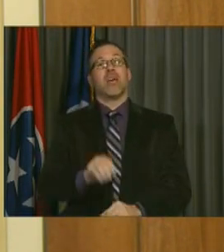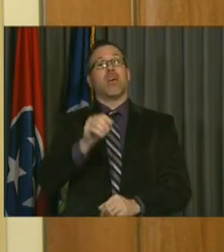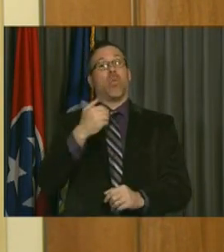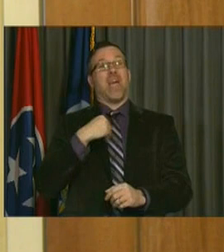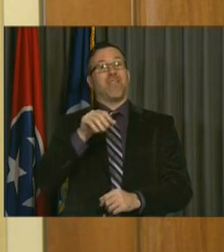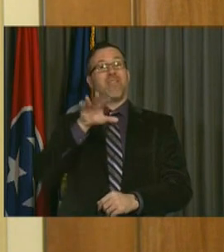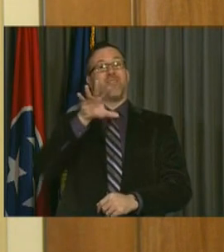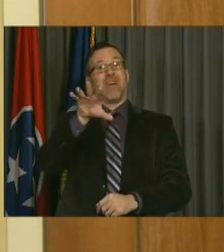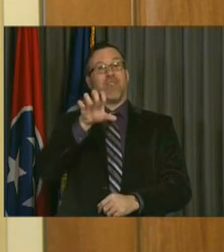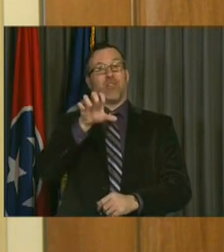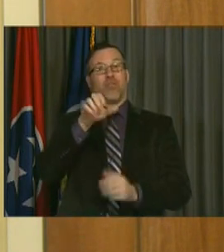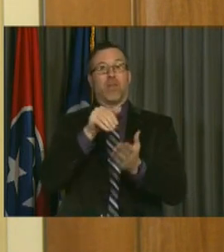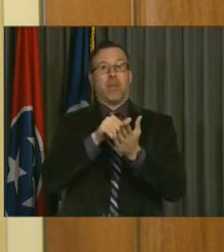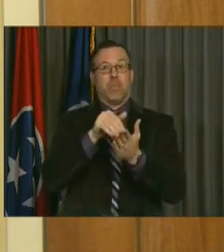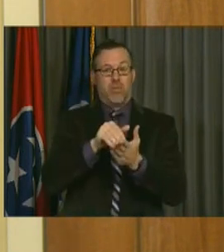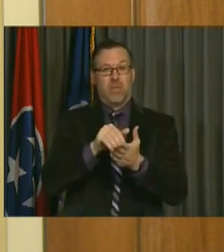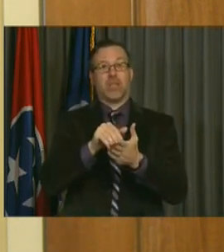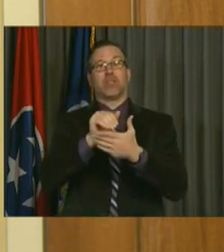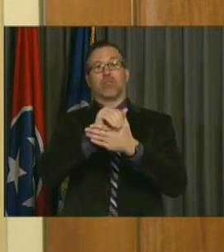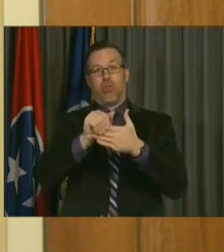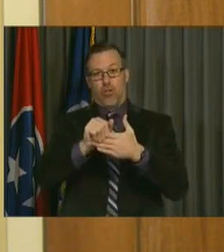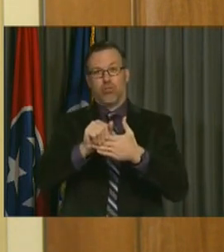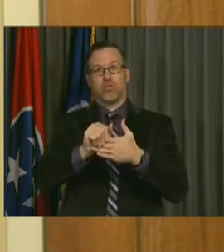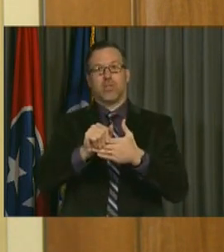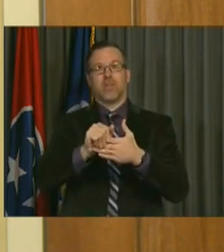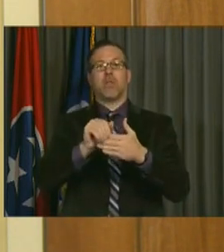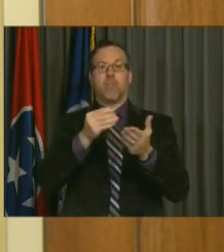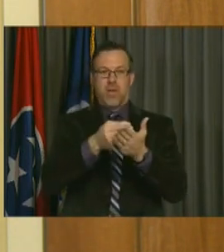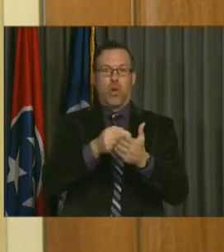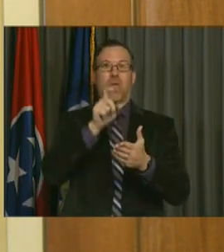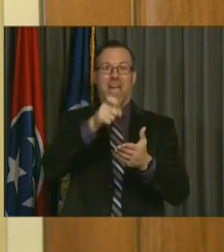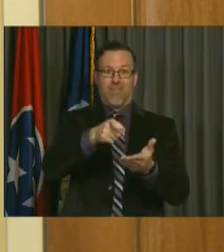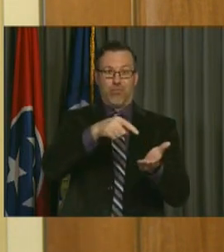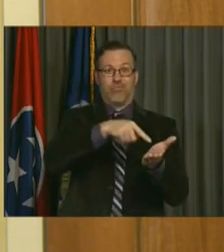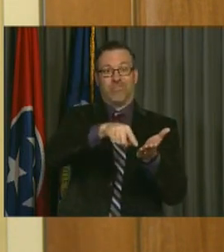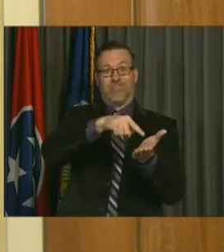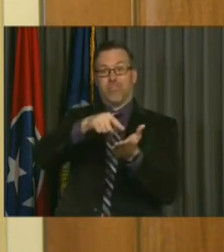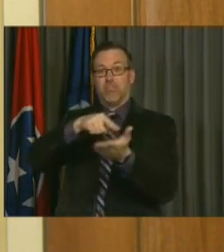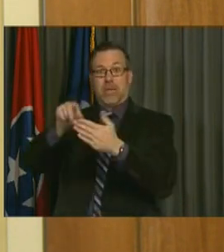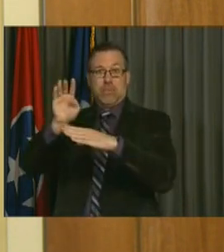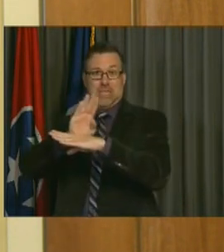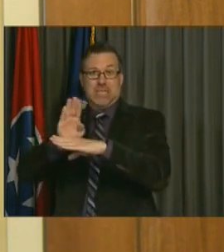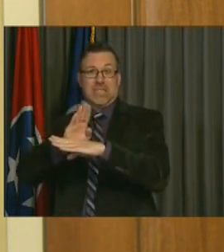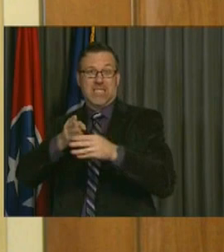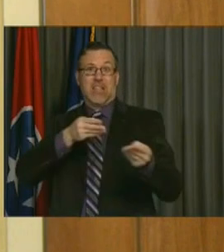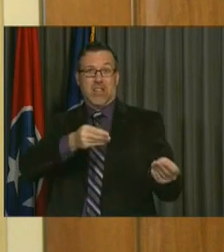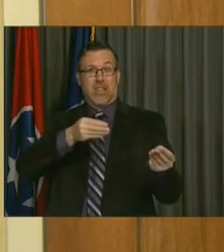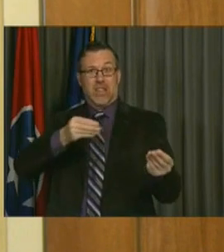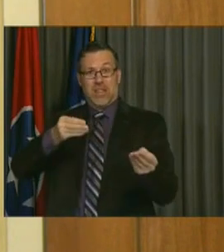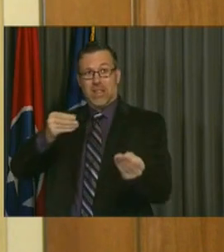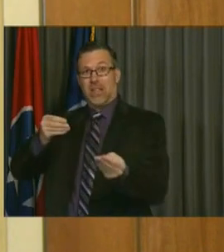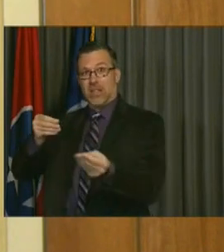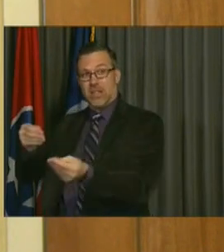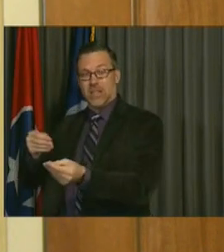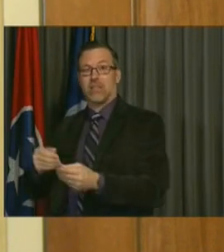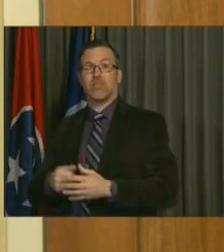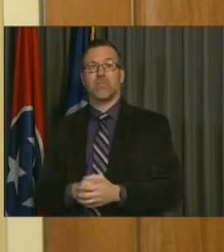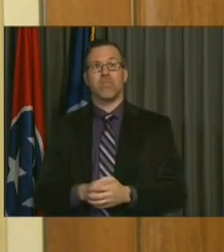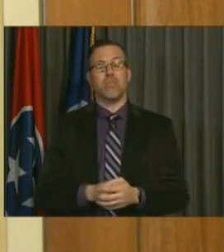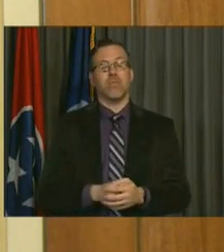million of commercial paper outstanding that we will be spending until that time and then take that